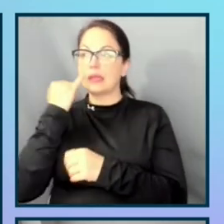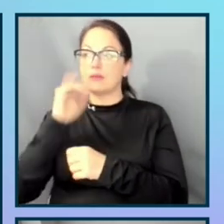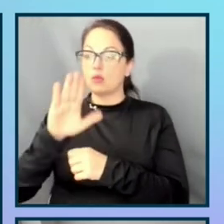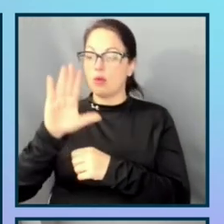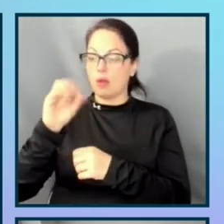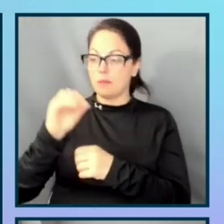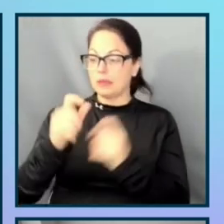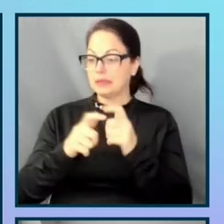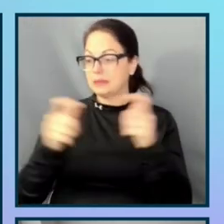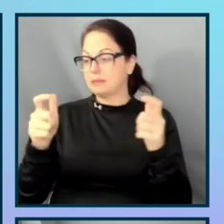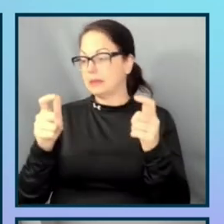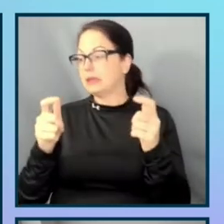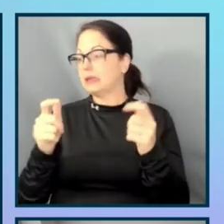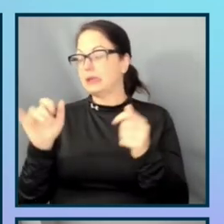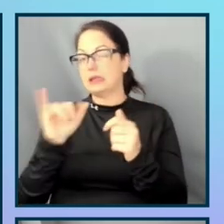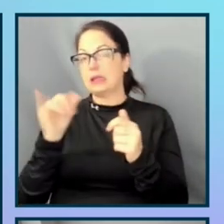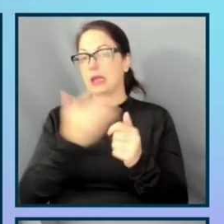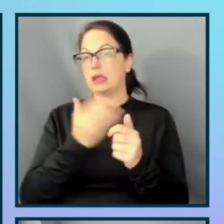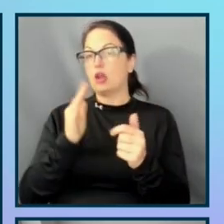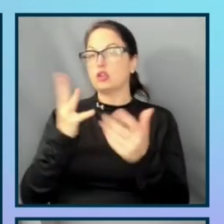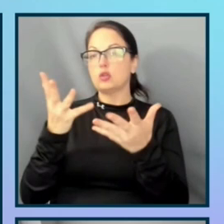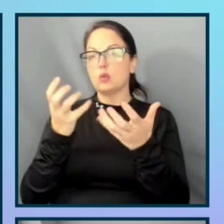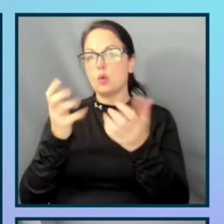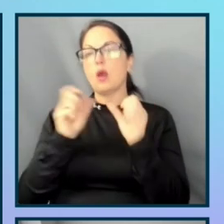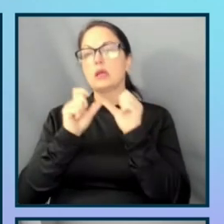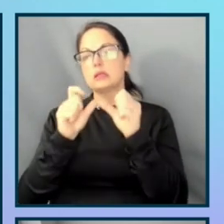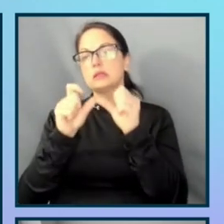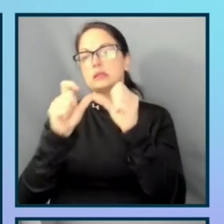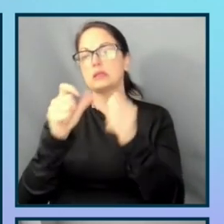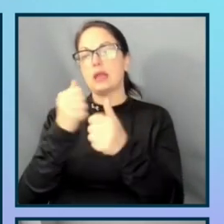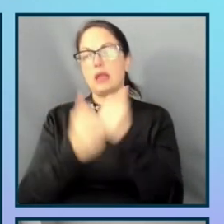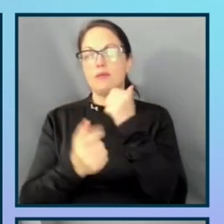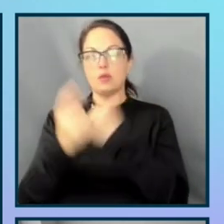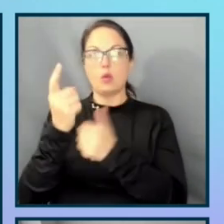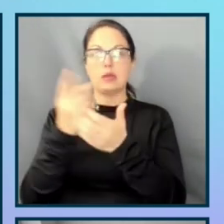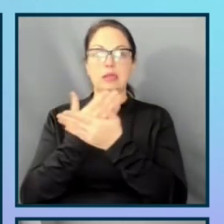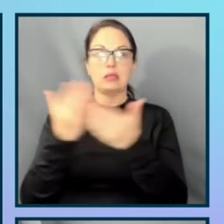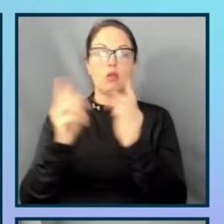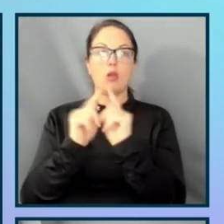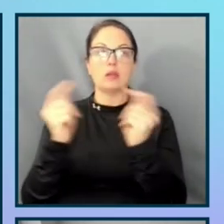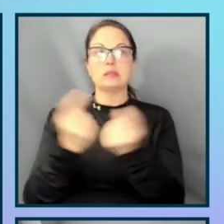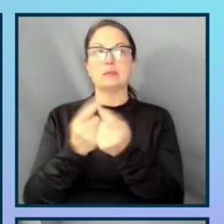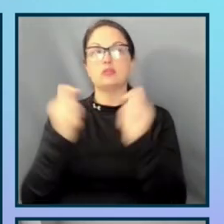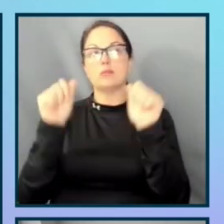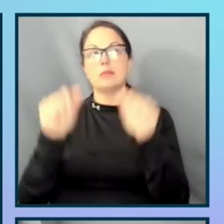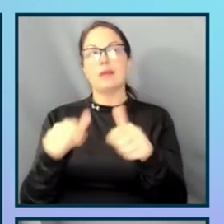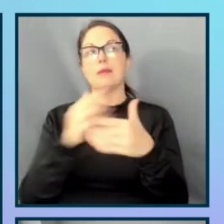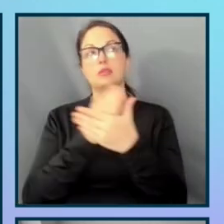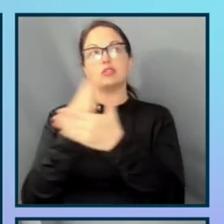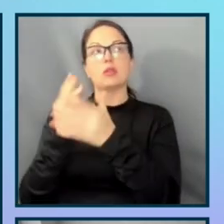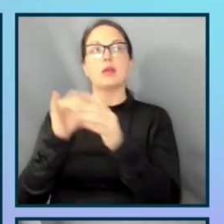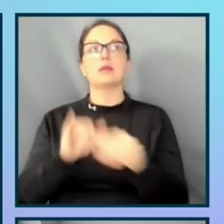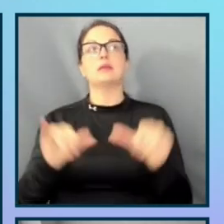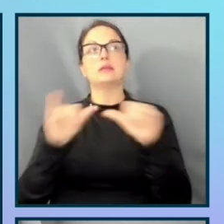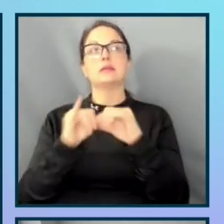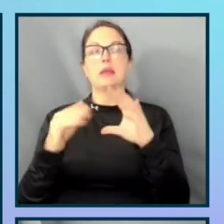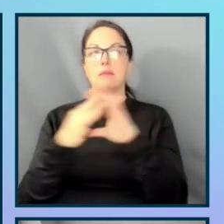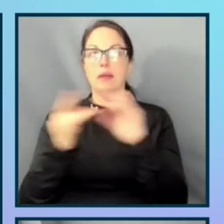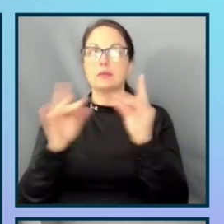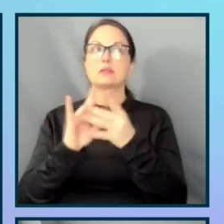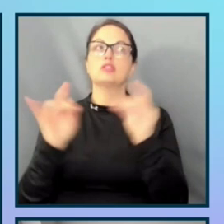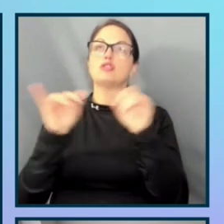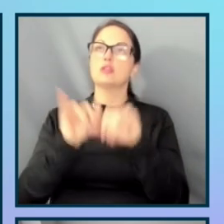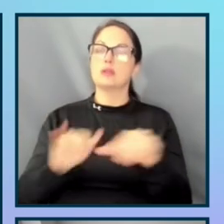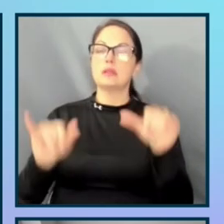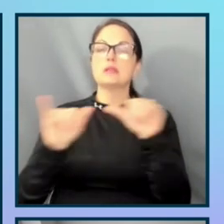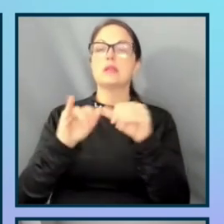ours at EA, you will want consistency. Everyone on the team should be able to share the same message, the same stories, no matter who